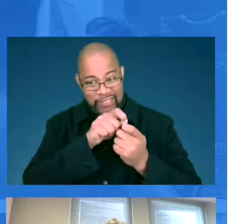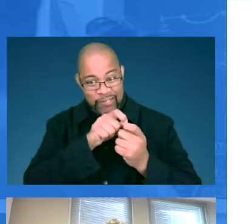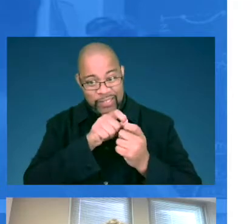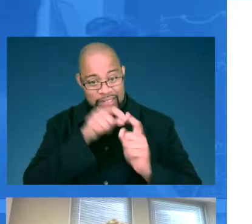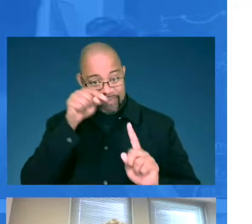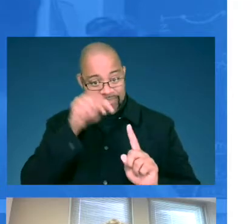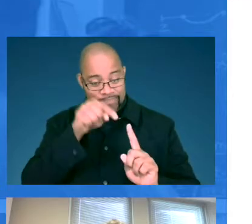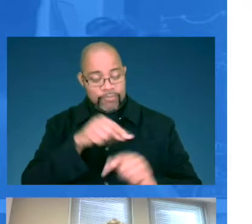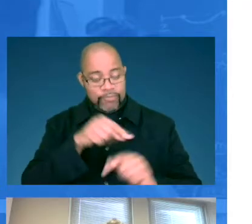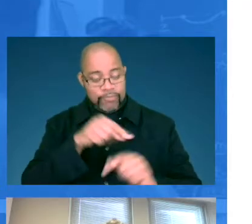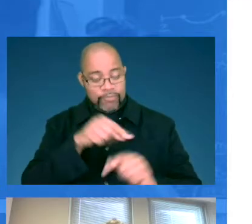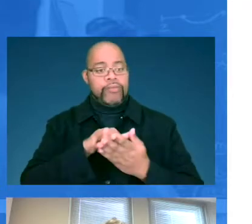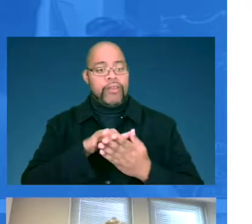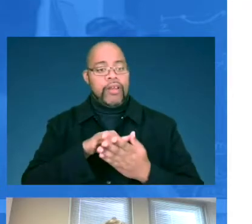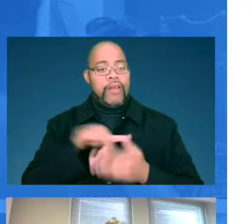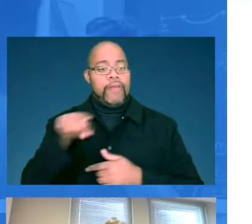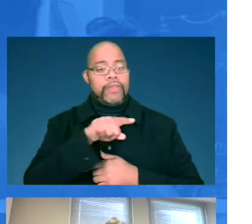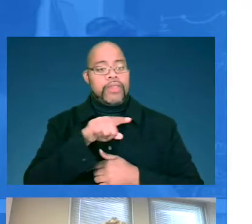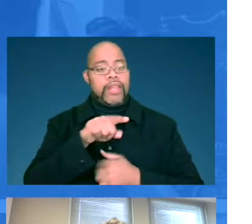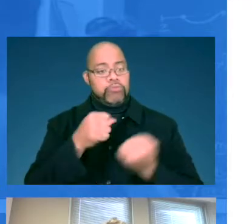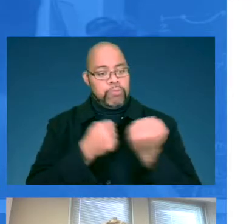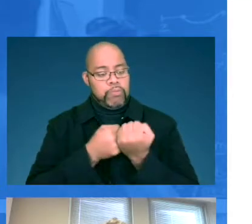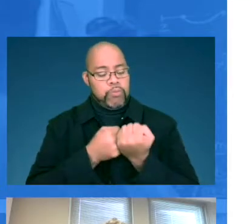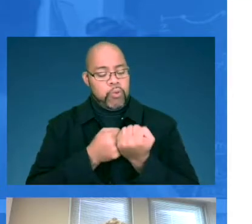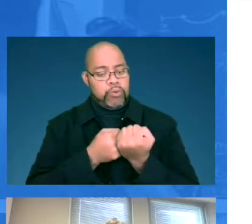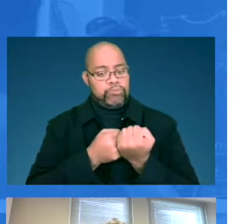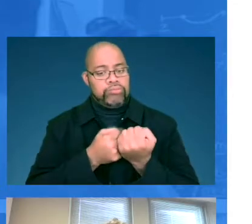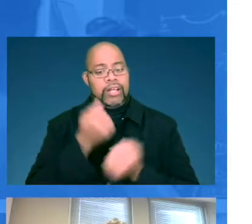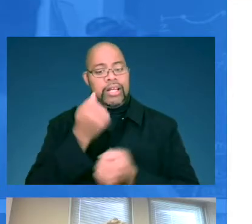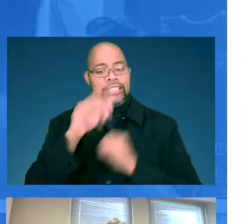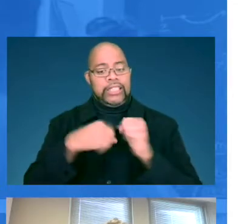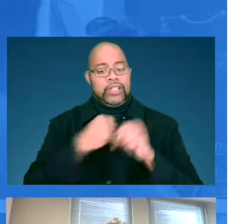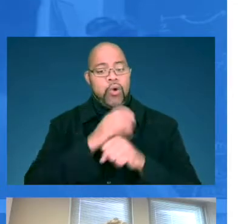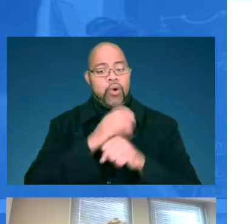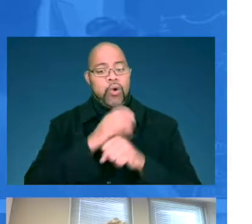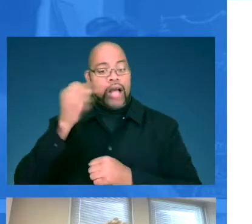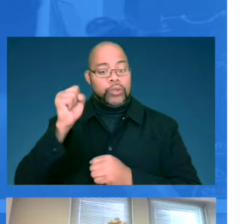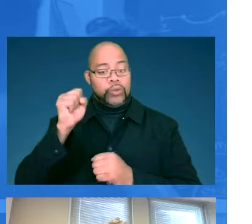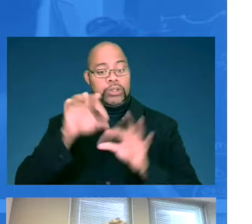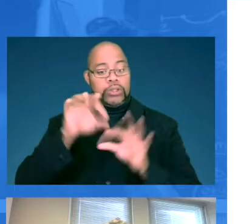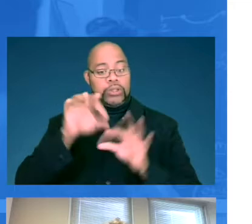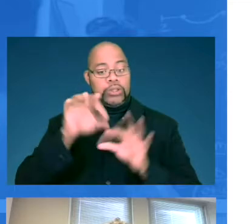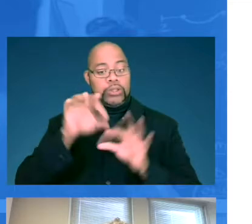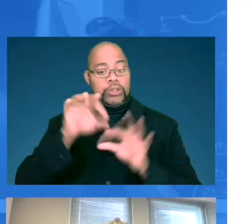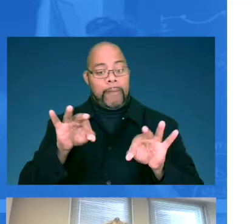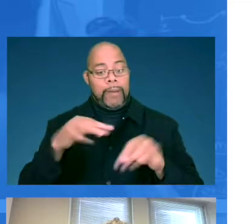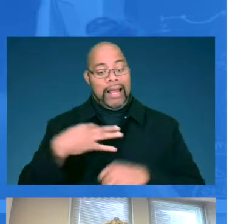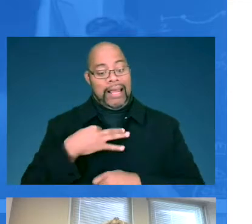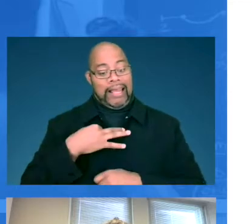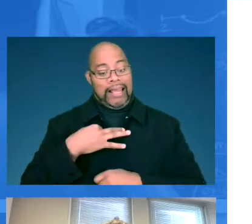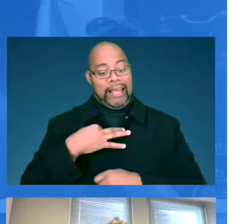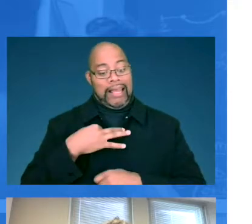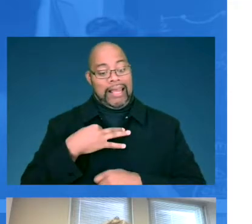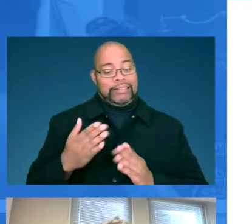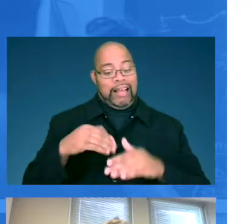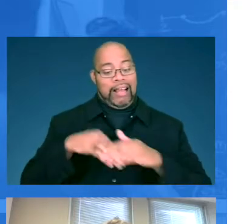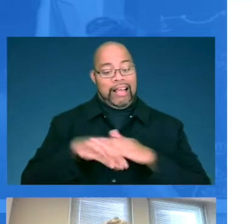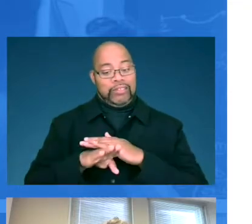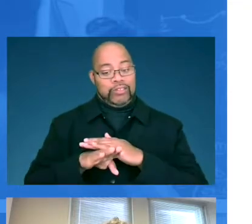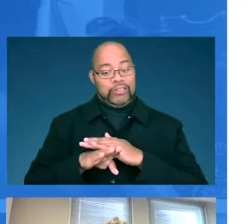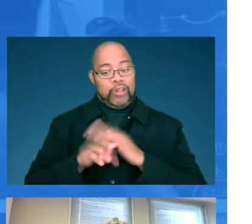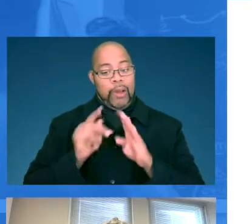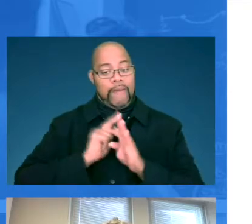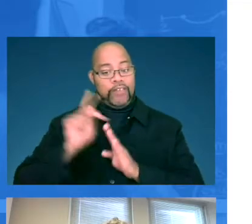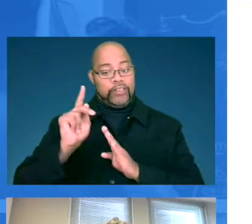was that they would support 18-year-old high school diploma candidates entering the